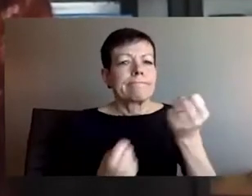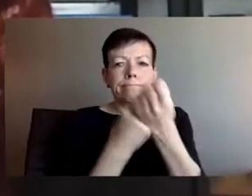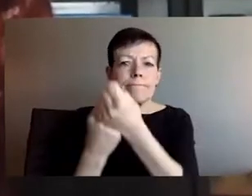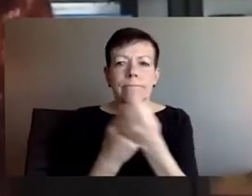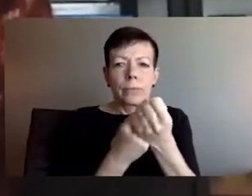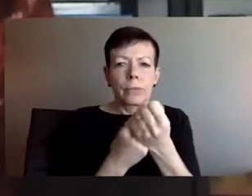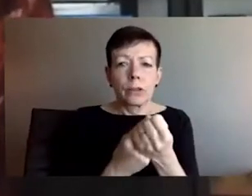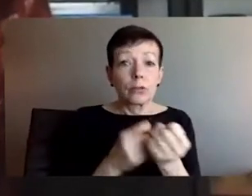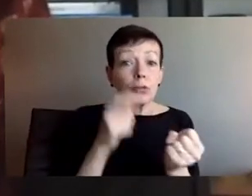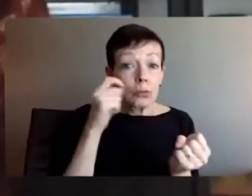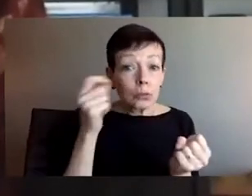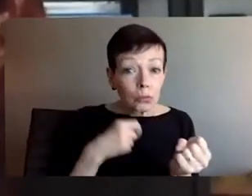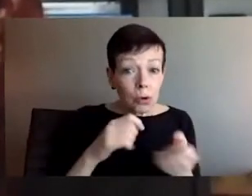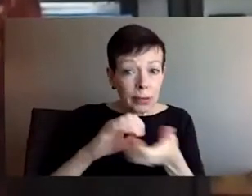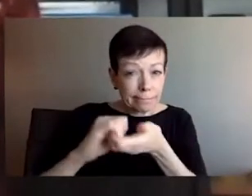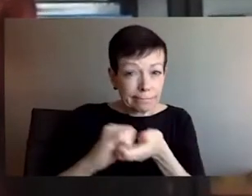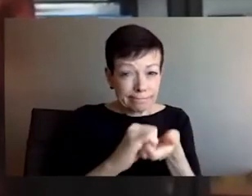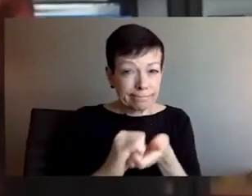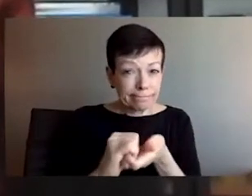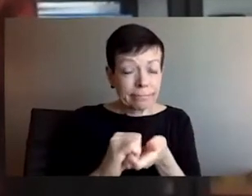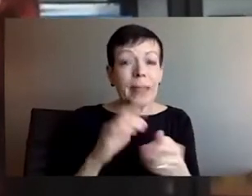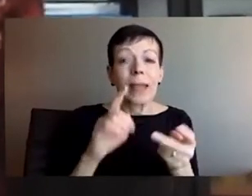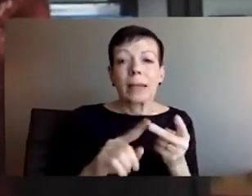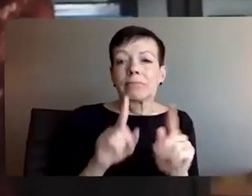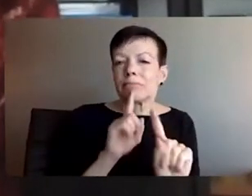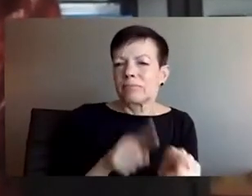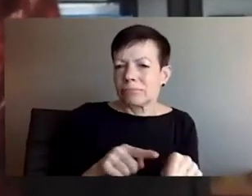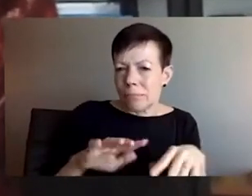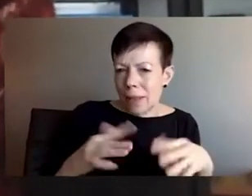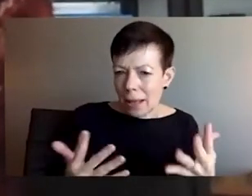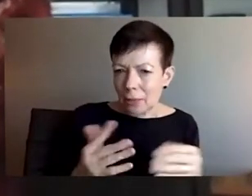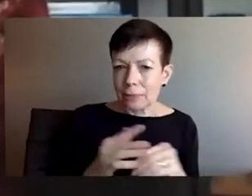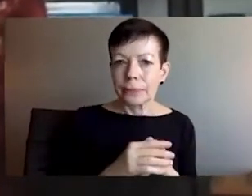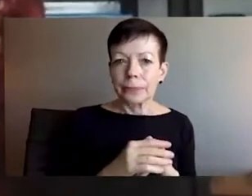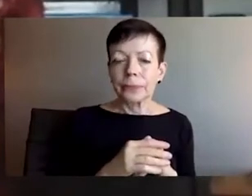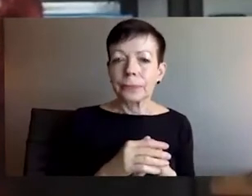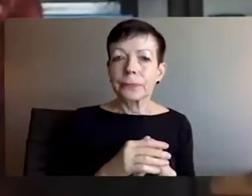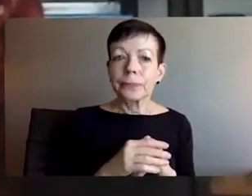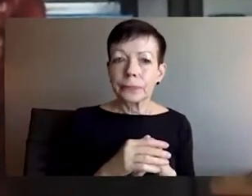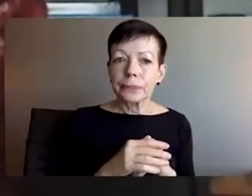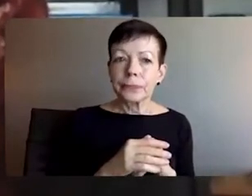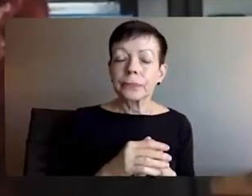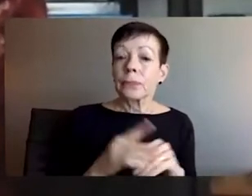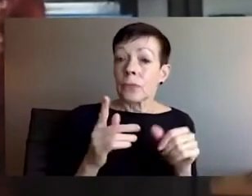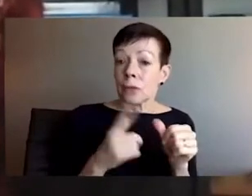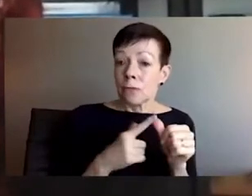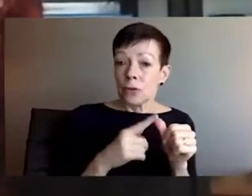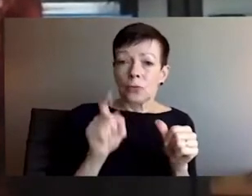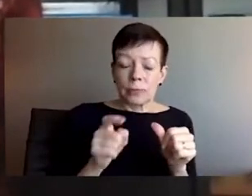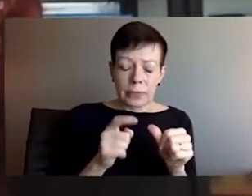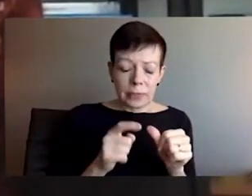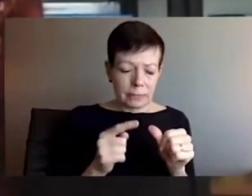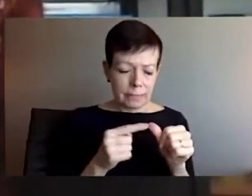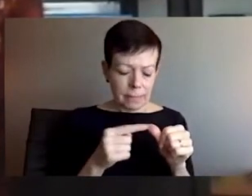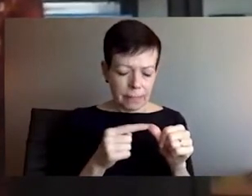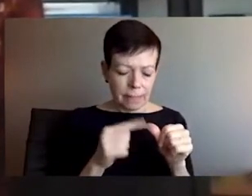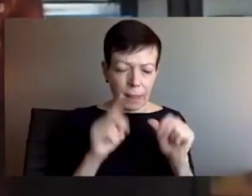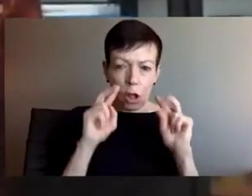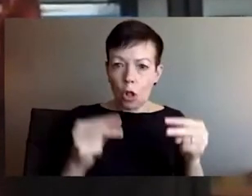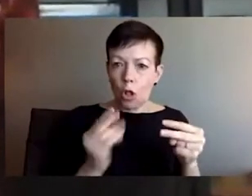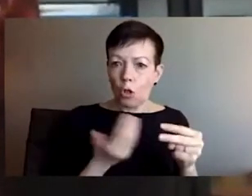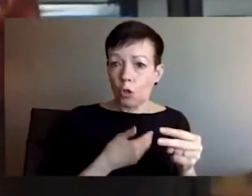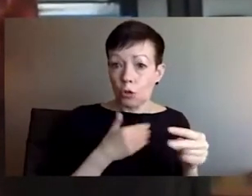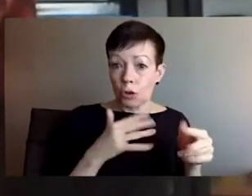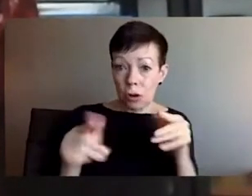of which we should beware as we speak about this and as all of you think of ways to